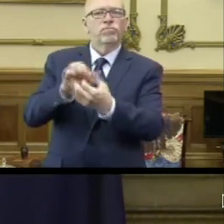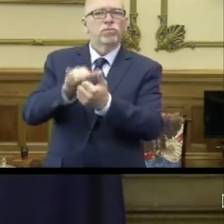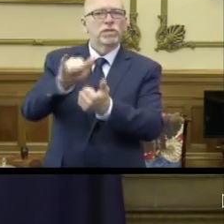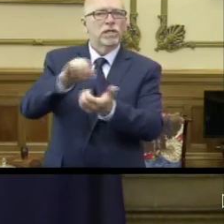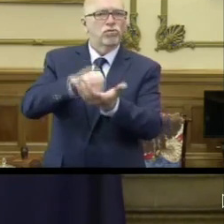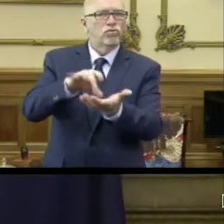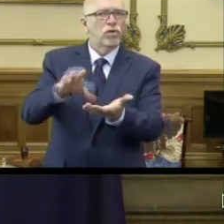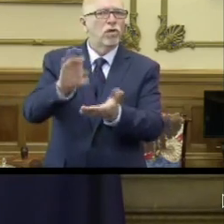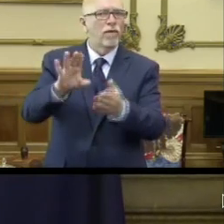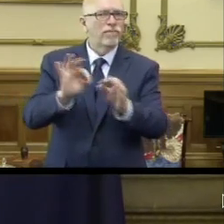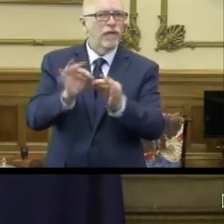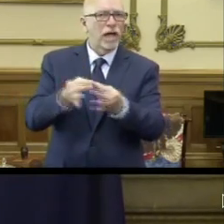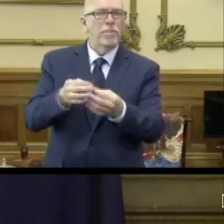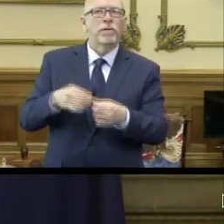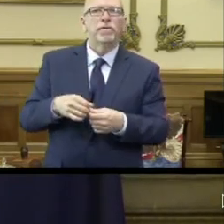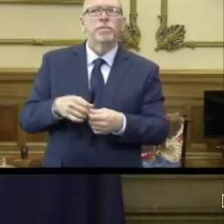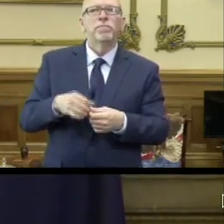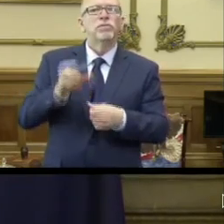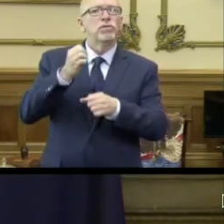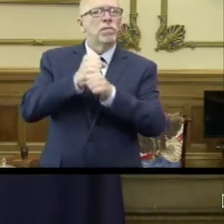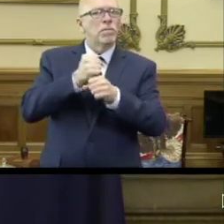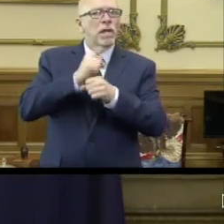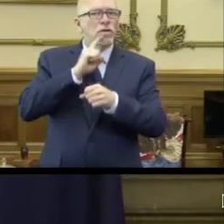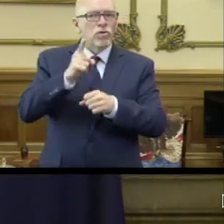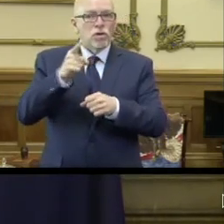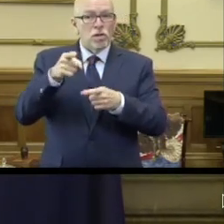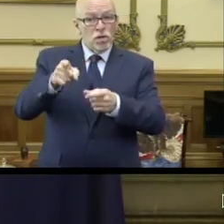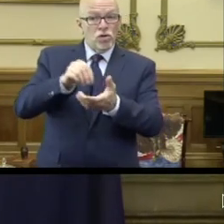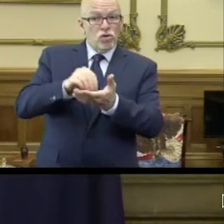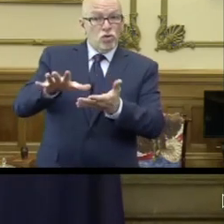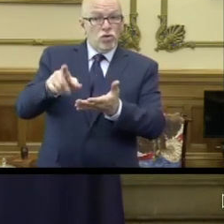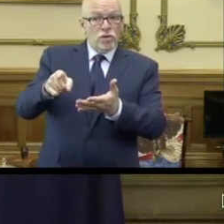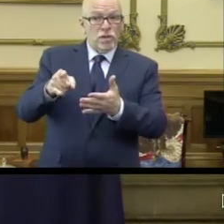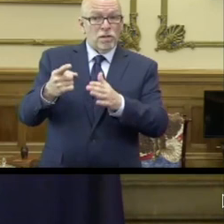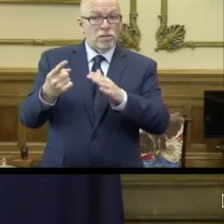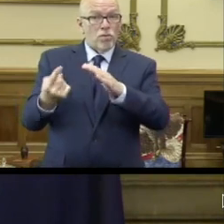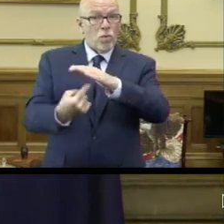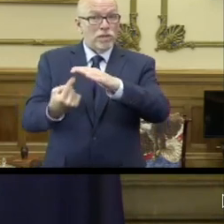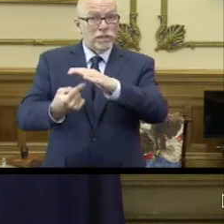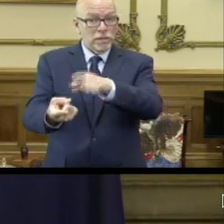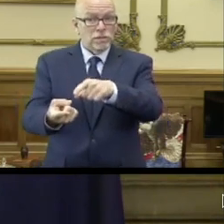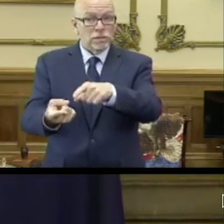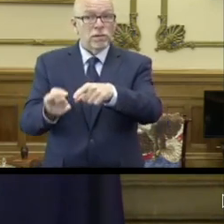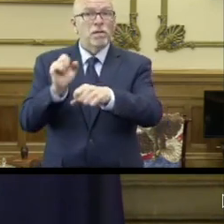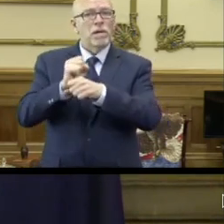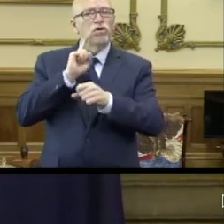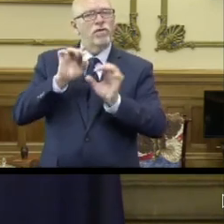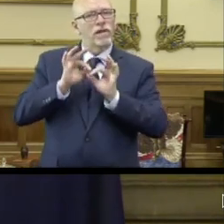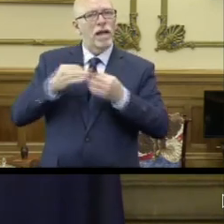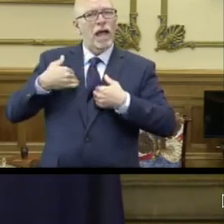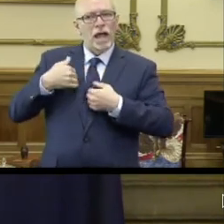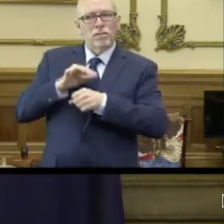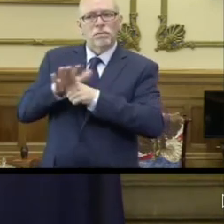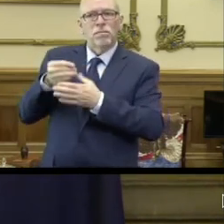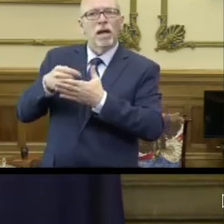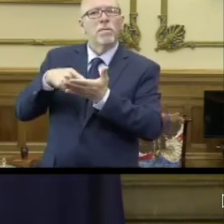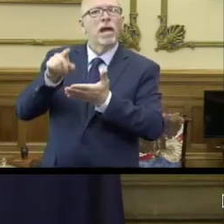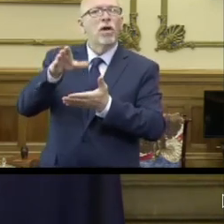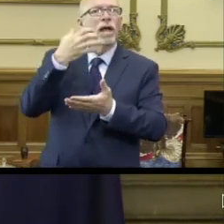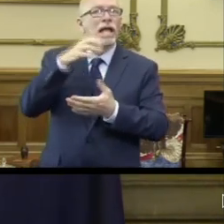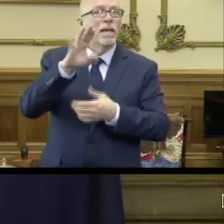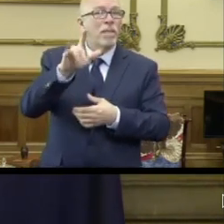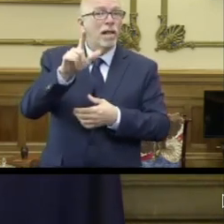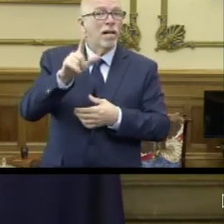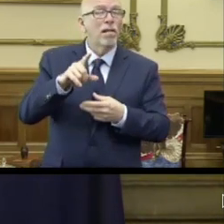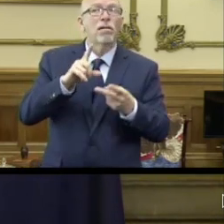family. She made sure while that student was quarantined that their family had money to pay a heating bill of all things.